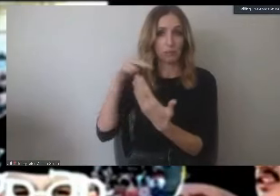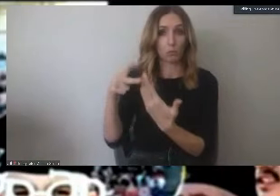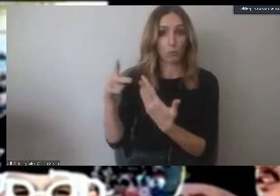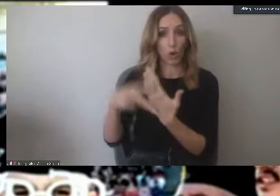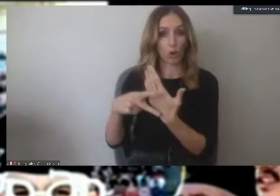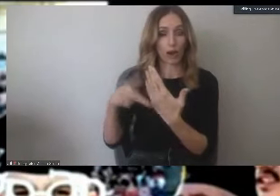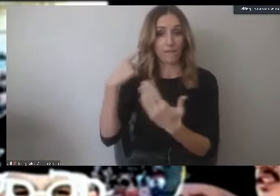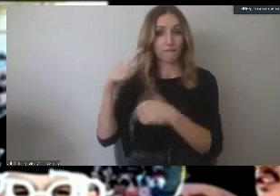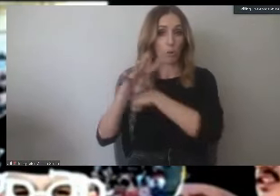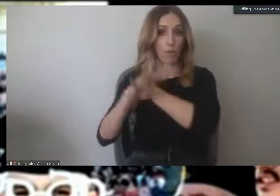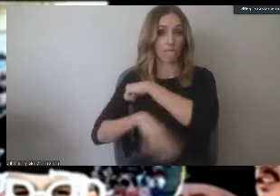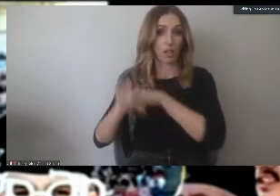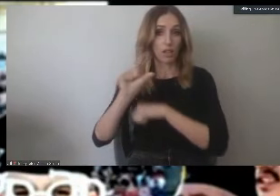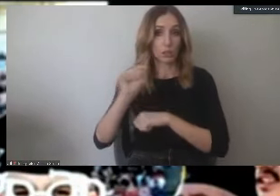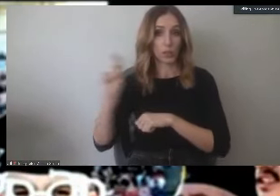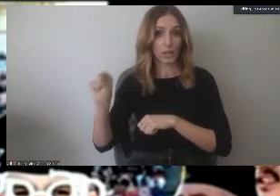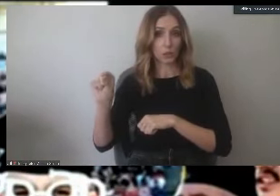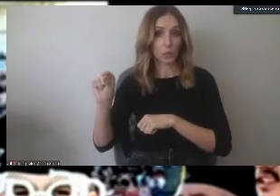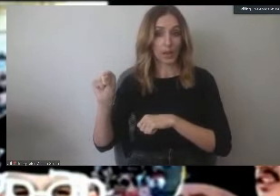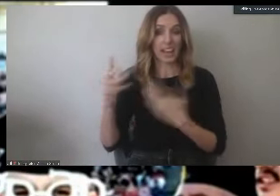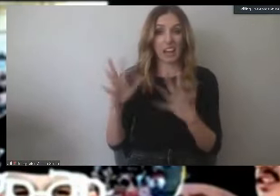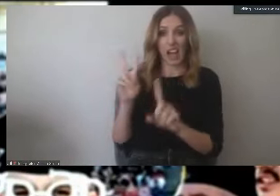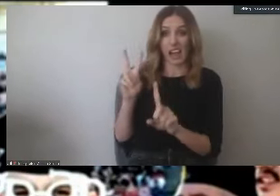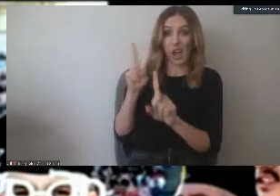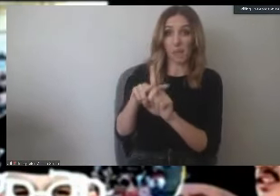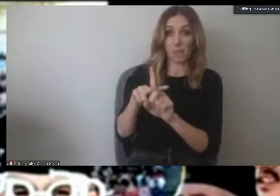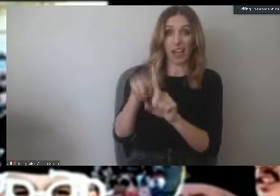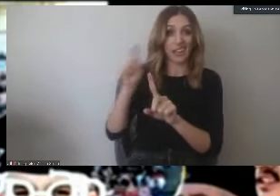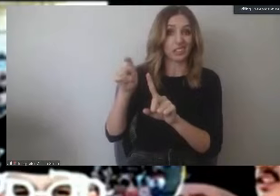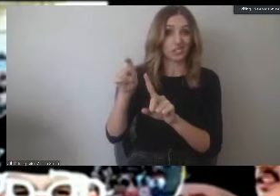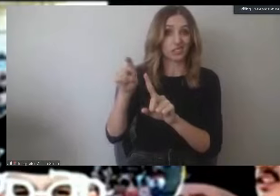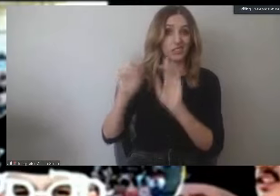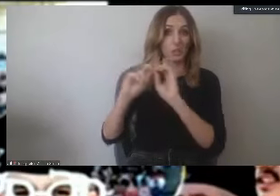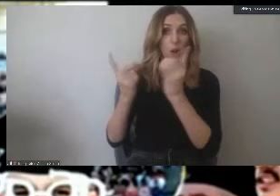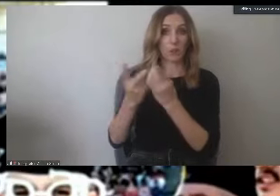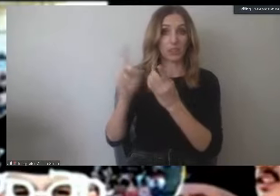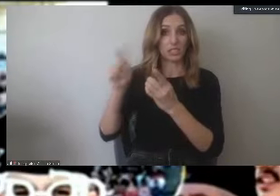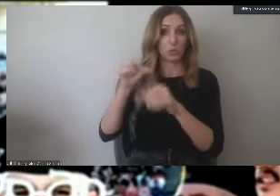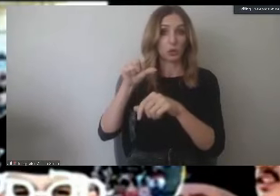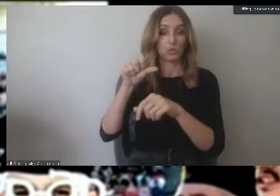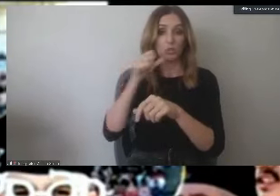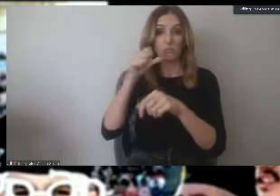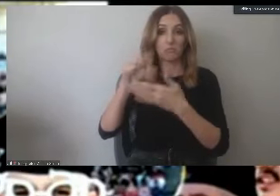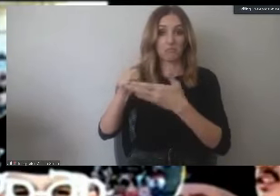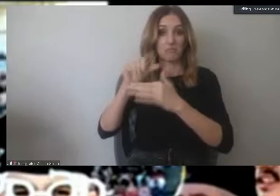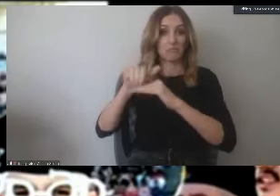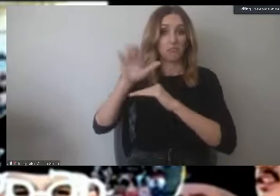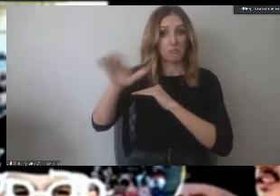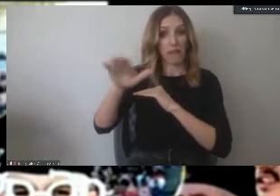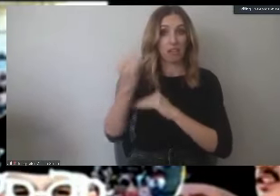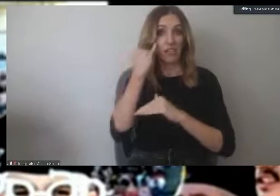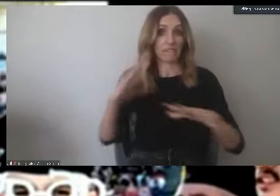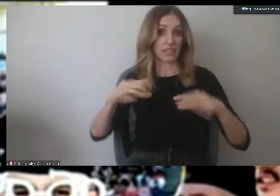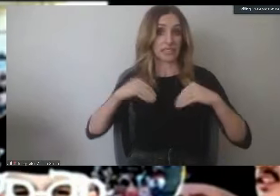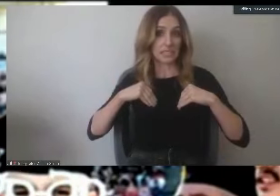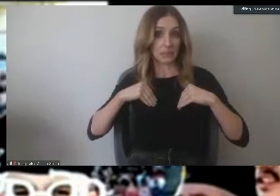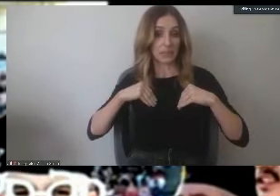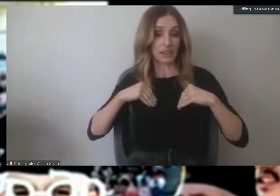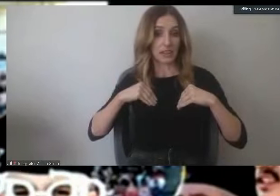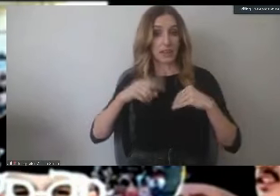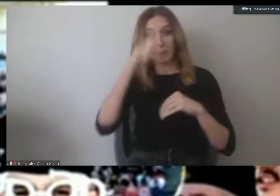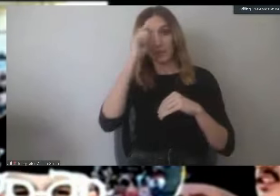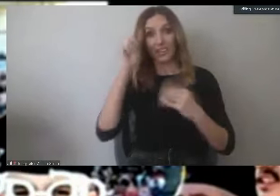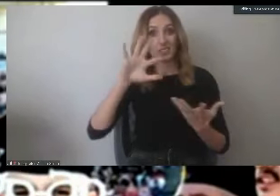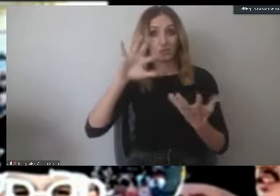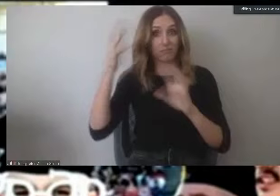still accepting students? I applied, and they are supposed to mail, email us in June if we were accepted or not. Due to COVID-19,